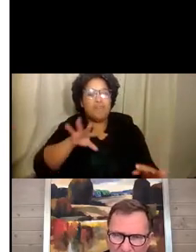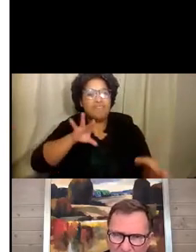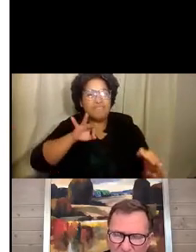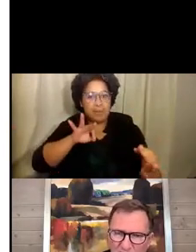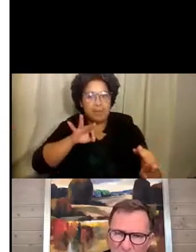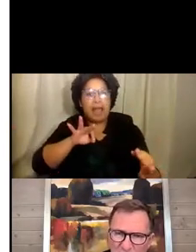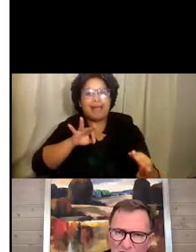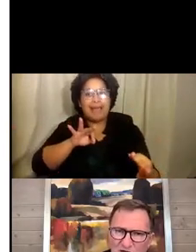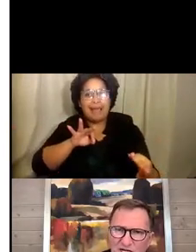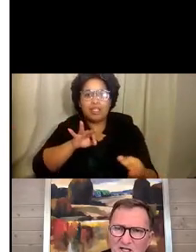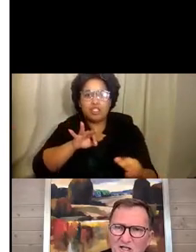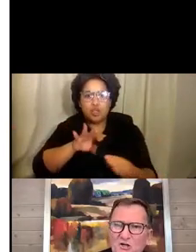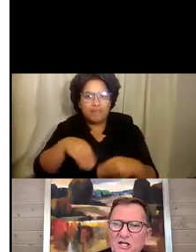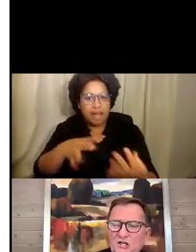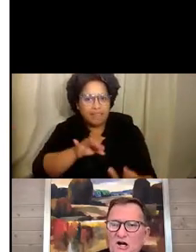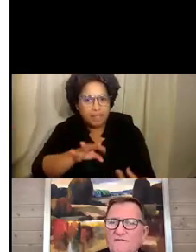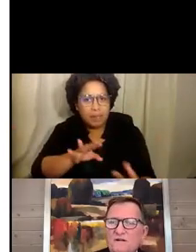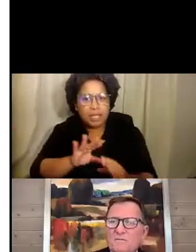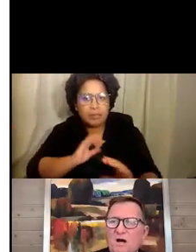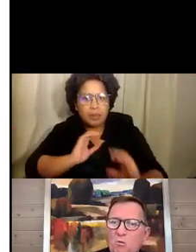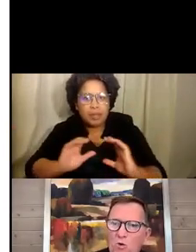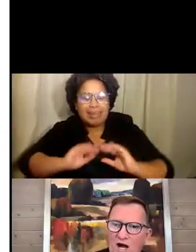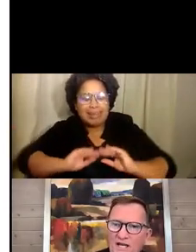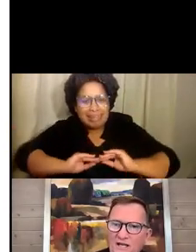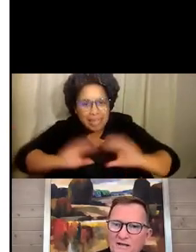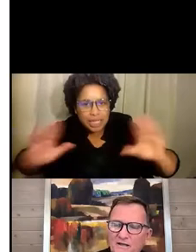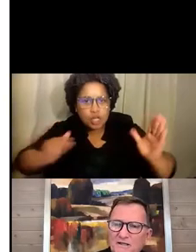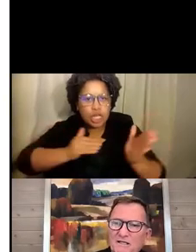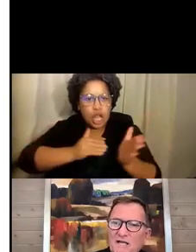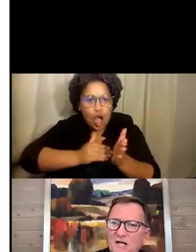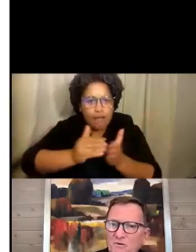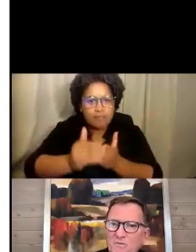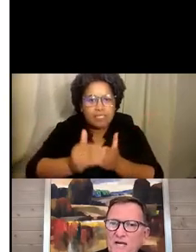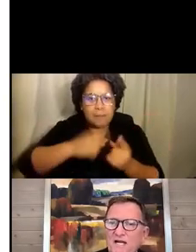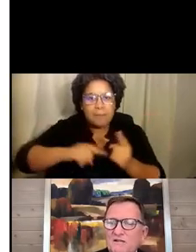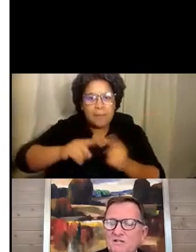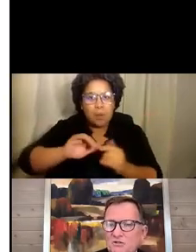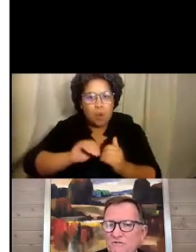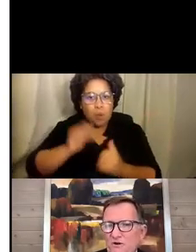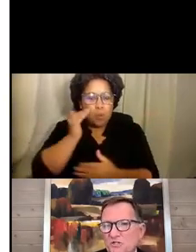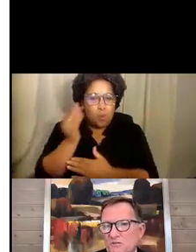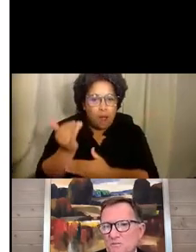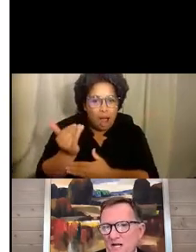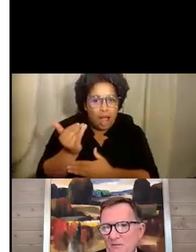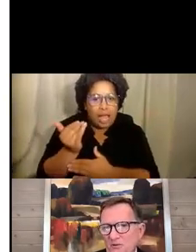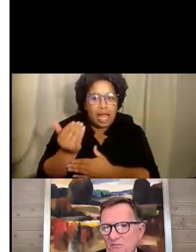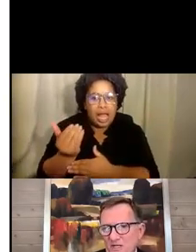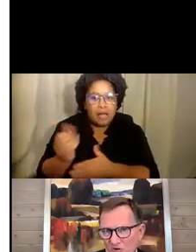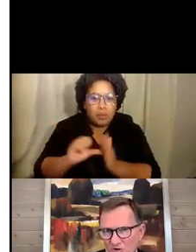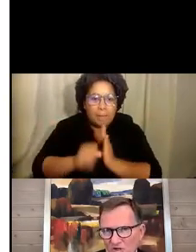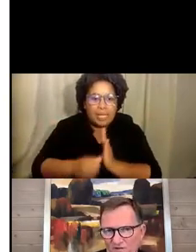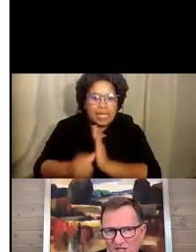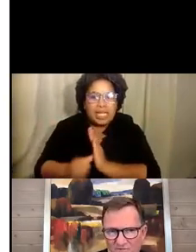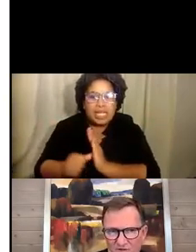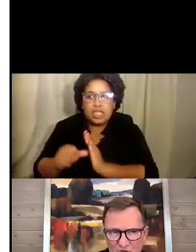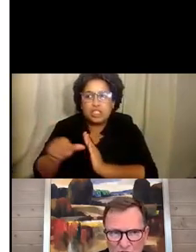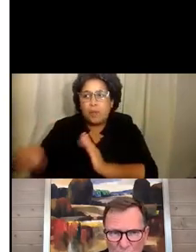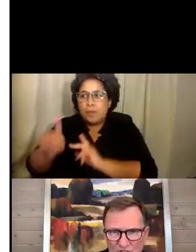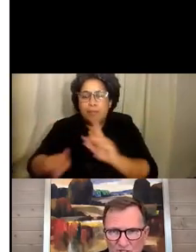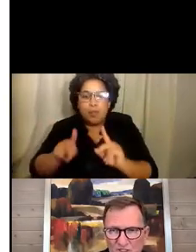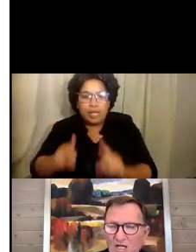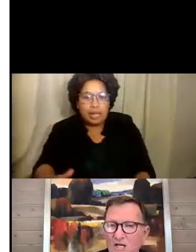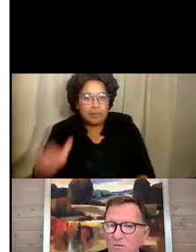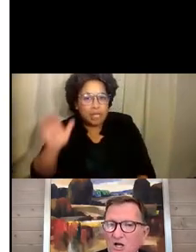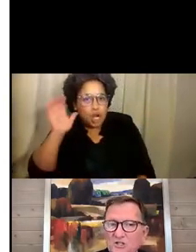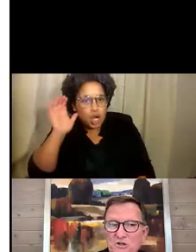feedback. Communicating clearly and often about why and repeating it so folks can be able to be heard if they have issues or